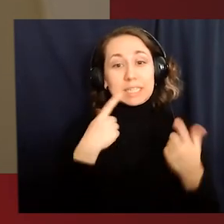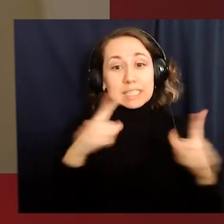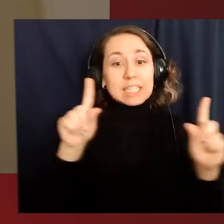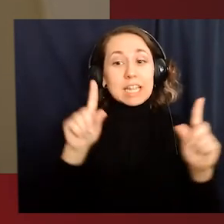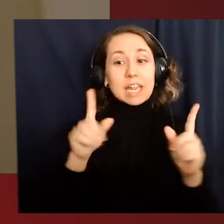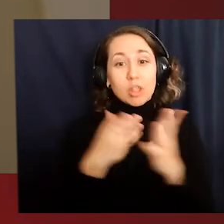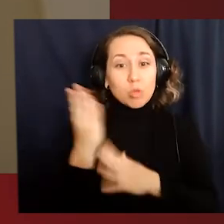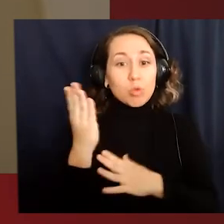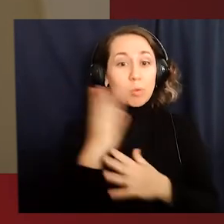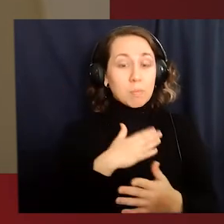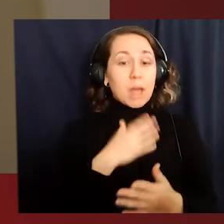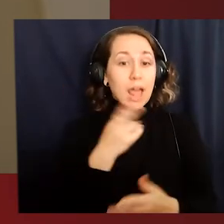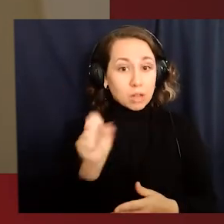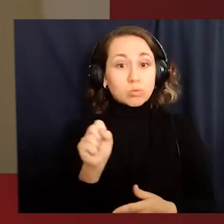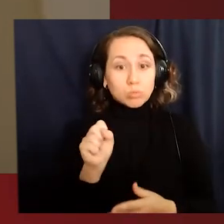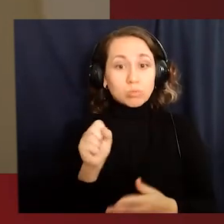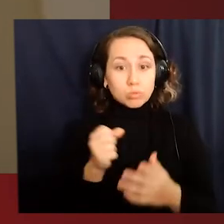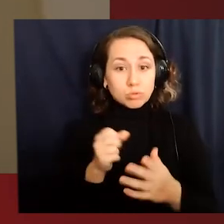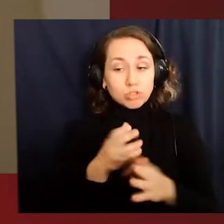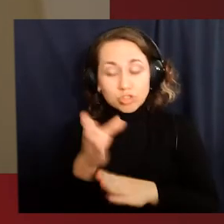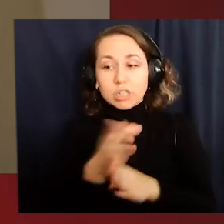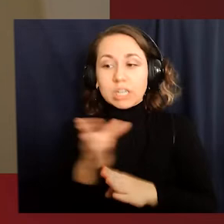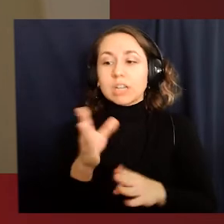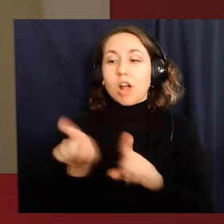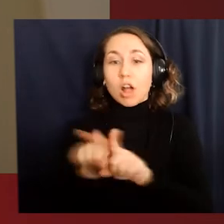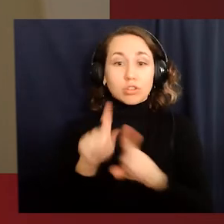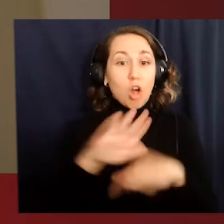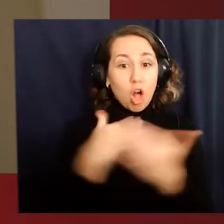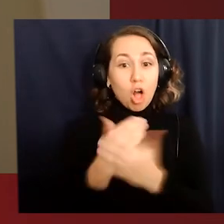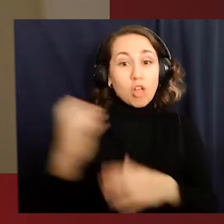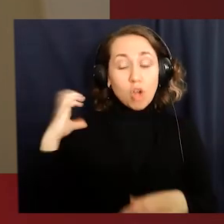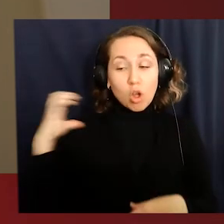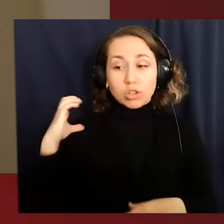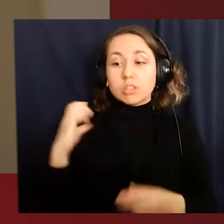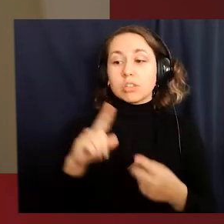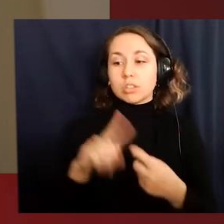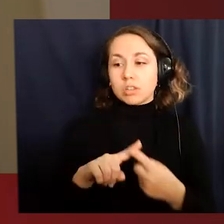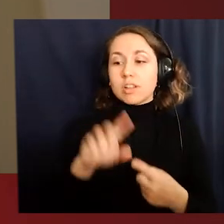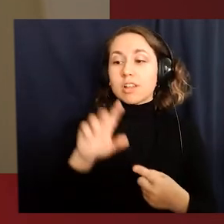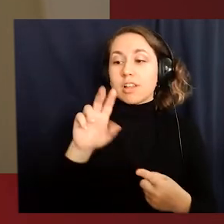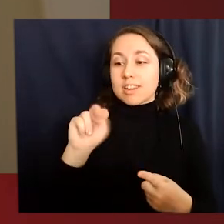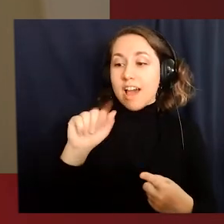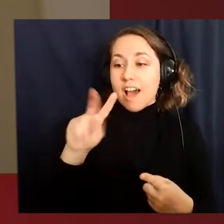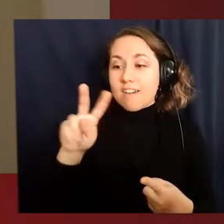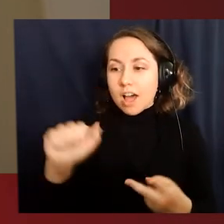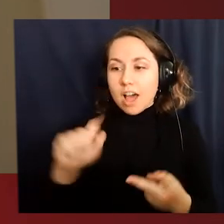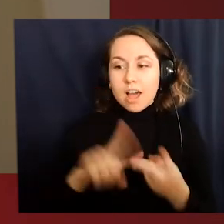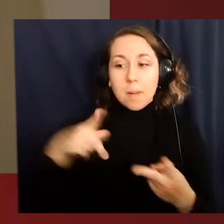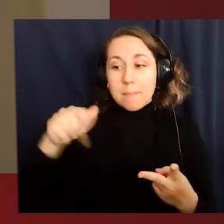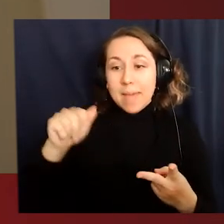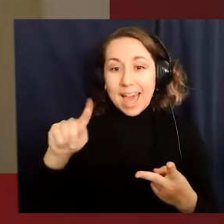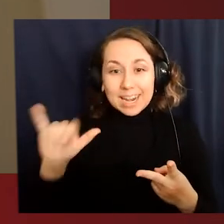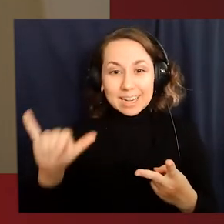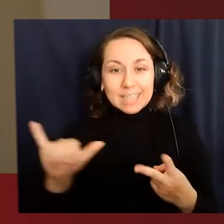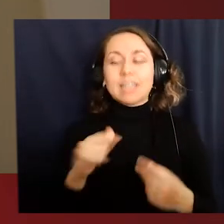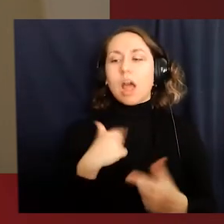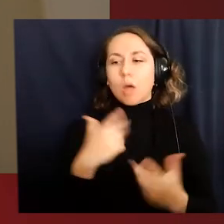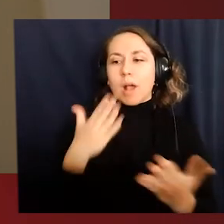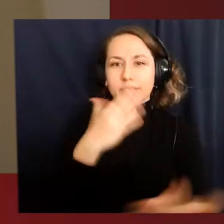succeed throughout my high school career and also the coaches in the cross country and track and field team such as Coach Nova, Coach Patty.